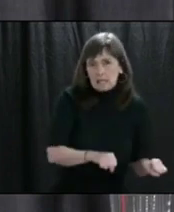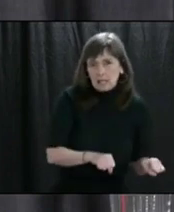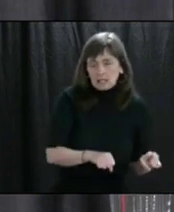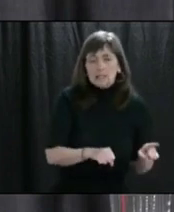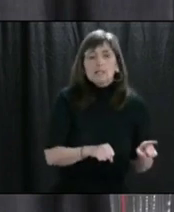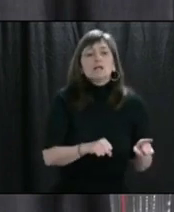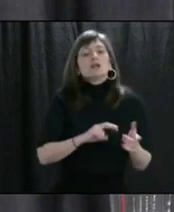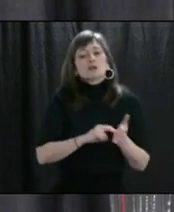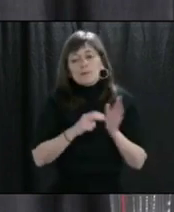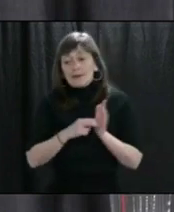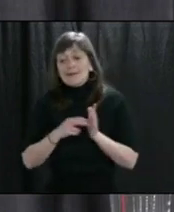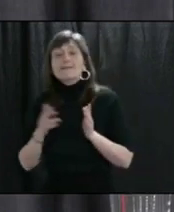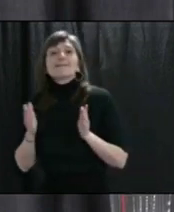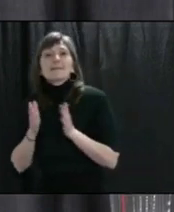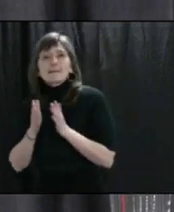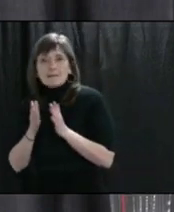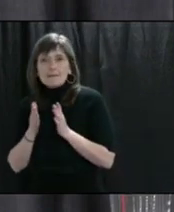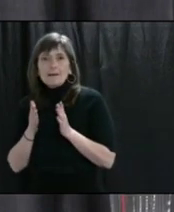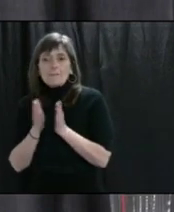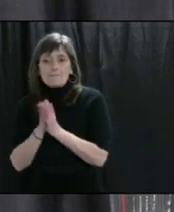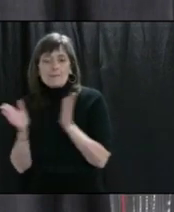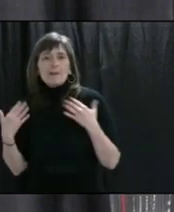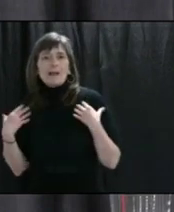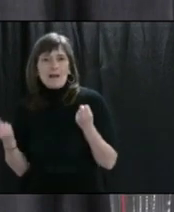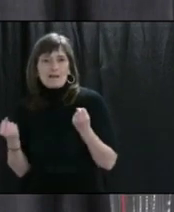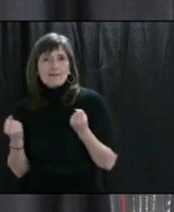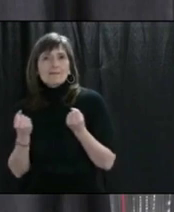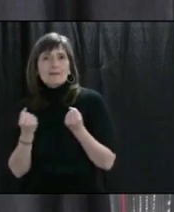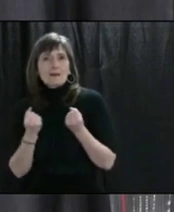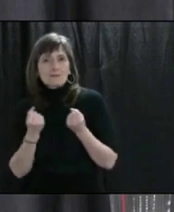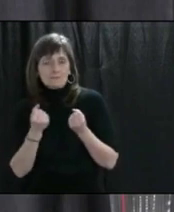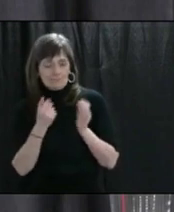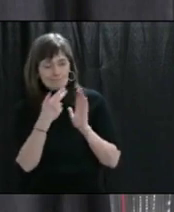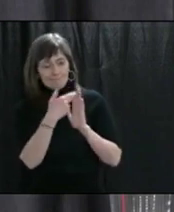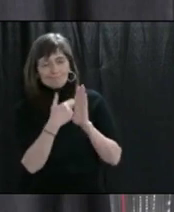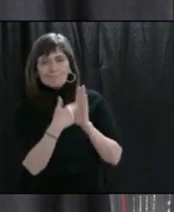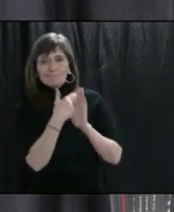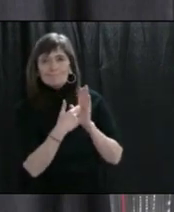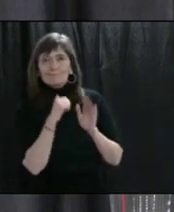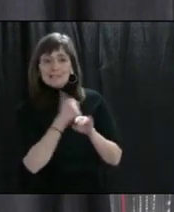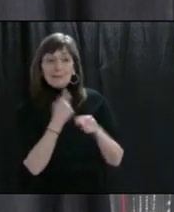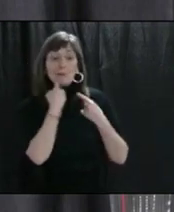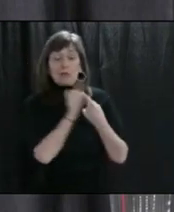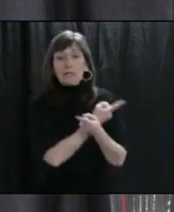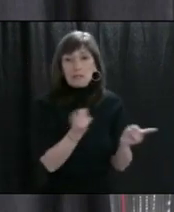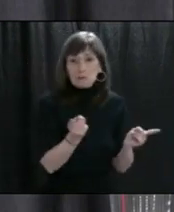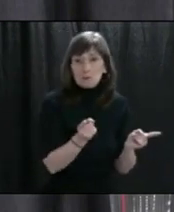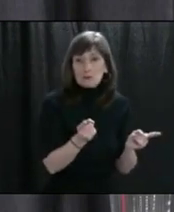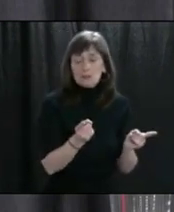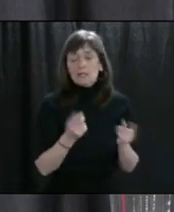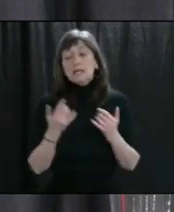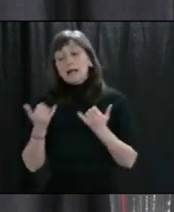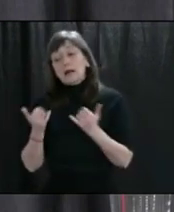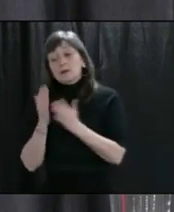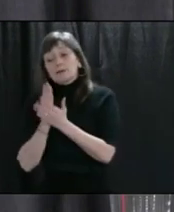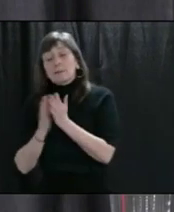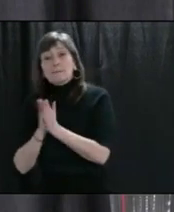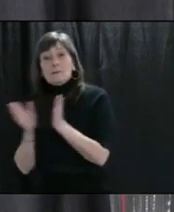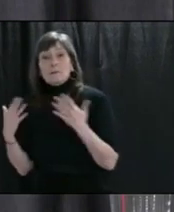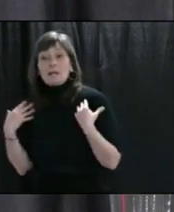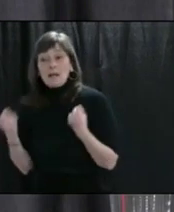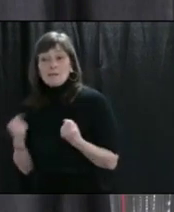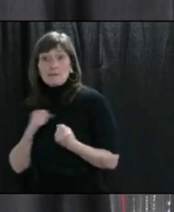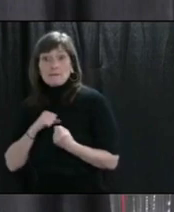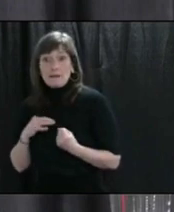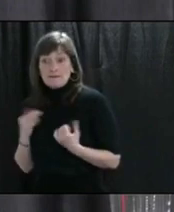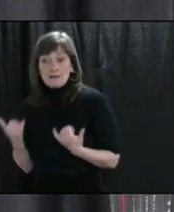out from the medical officer of health. On the basis of information we have from public health staff at the moment, that is not